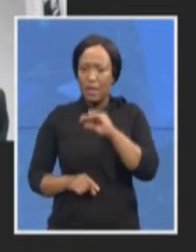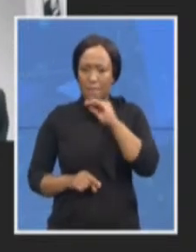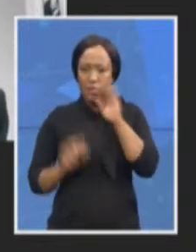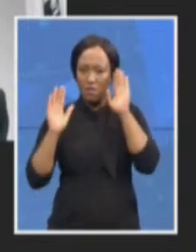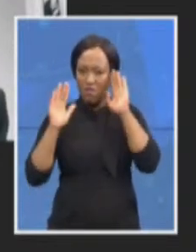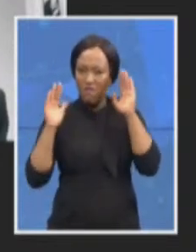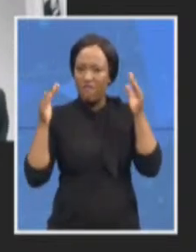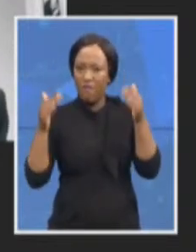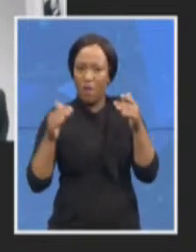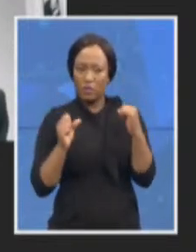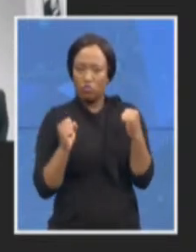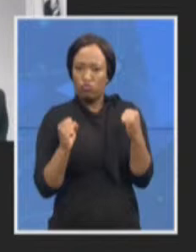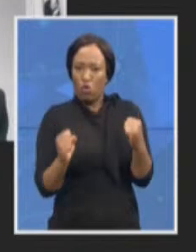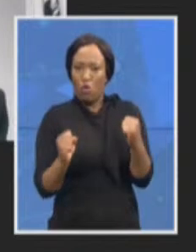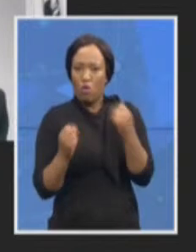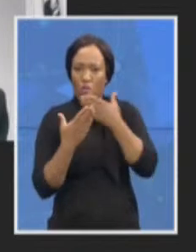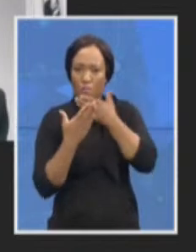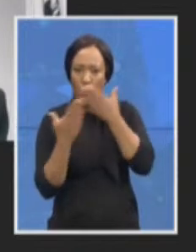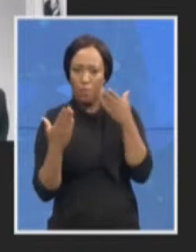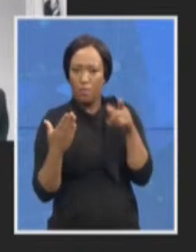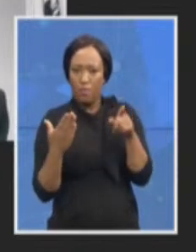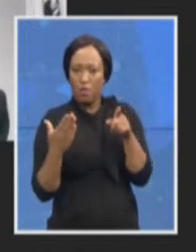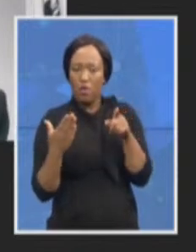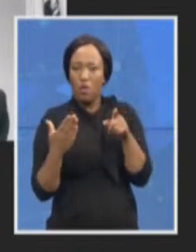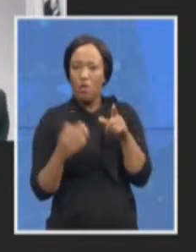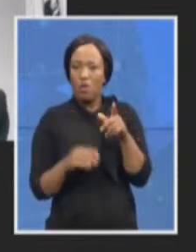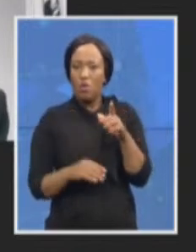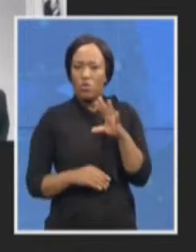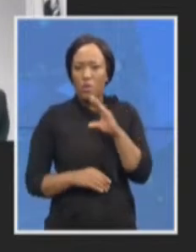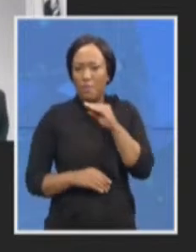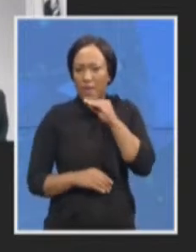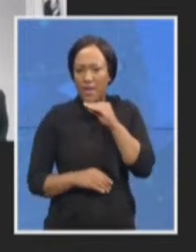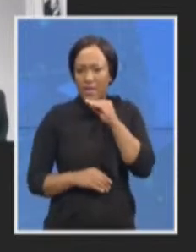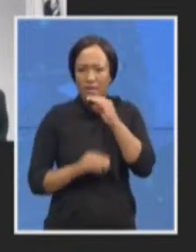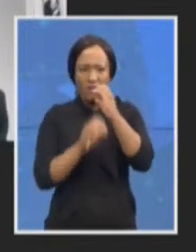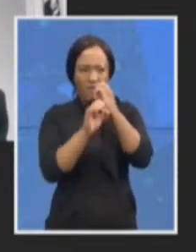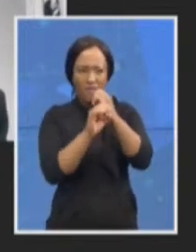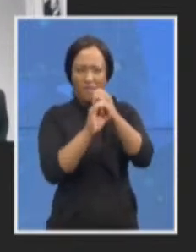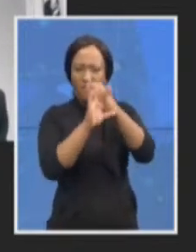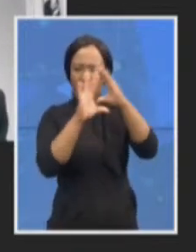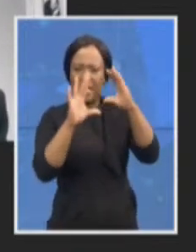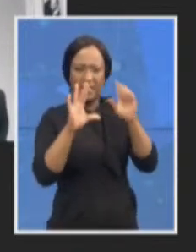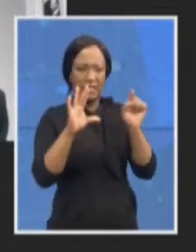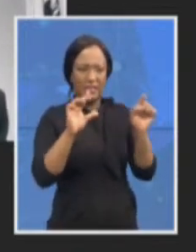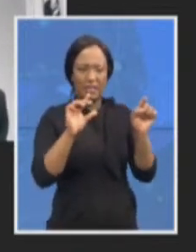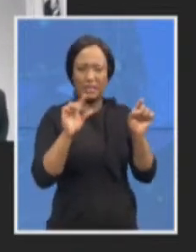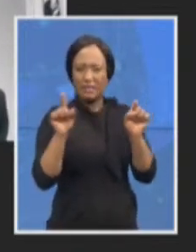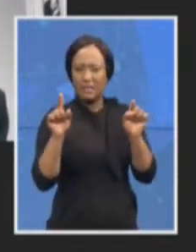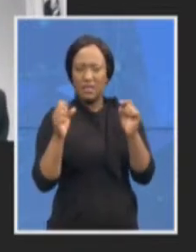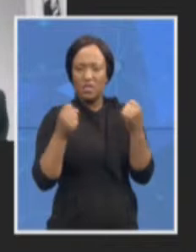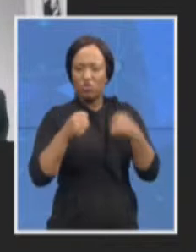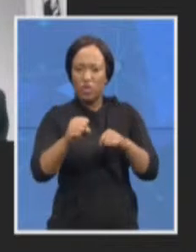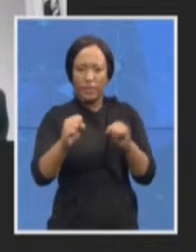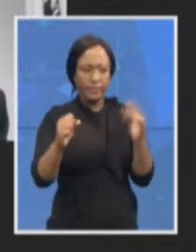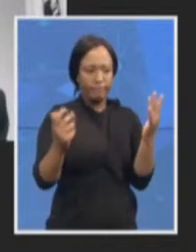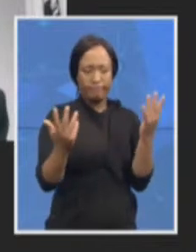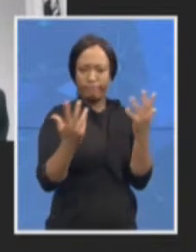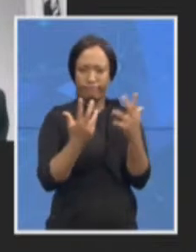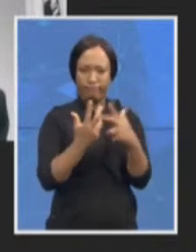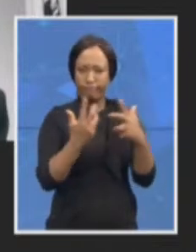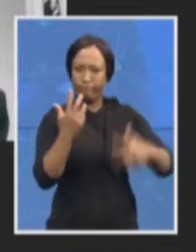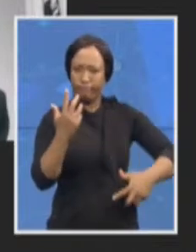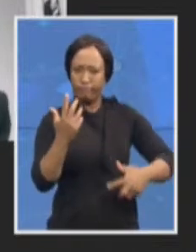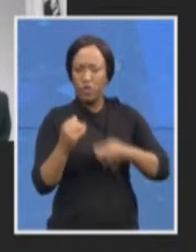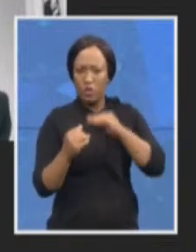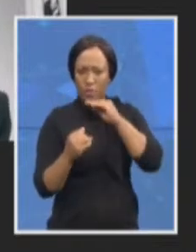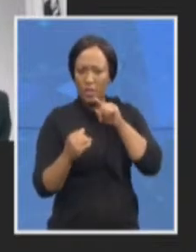you implying that the visions were not aligned and the strategies were not aligned? I think this speaks quite a lot to whether or not, you know, as